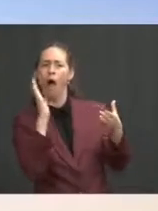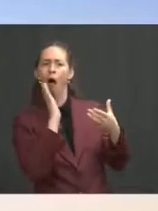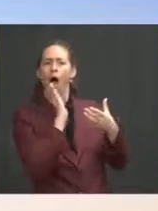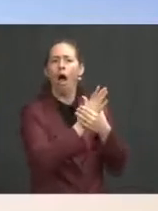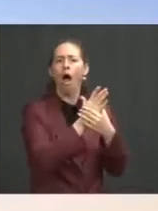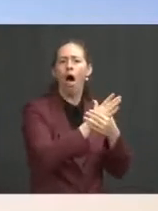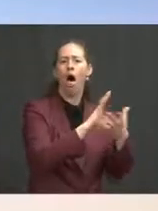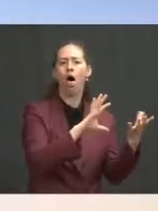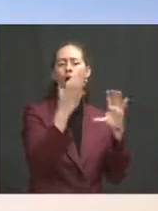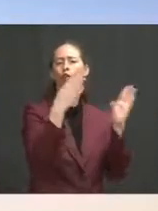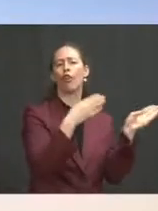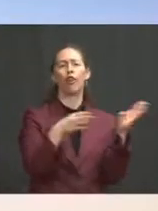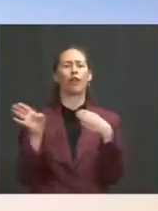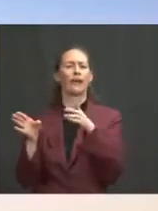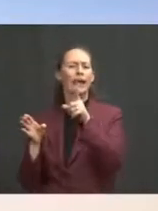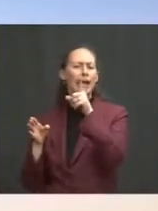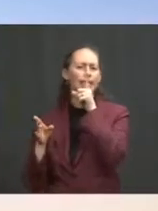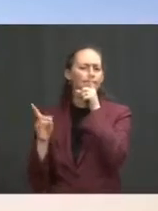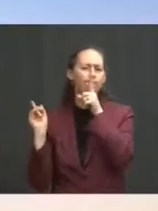resources.